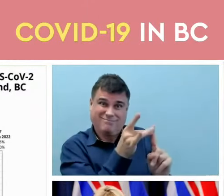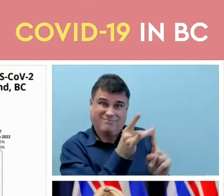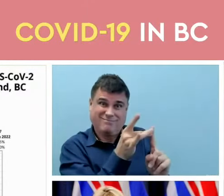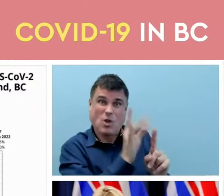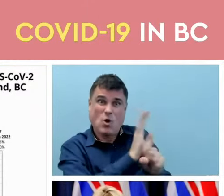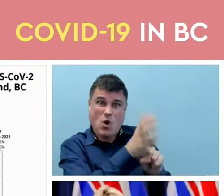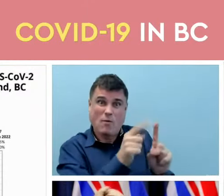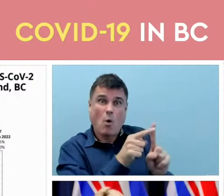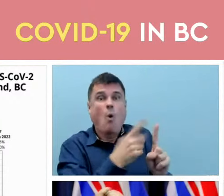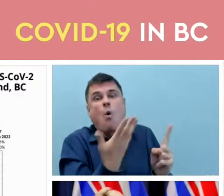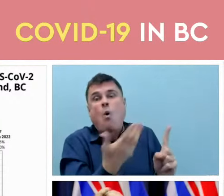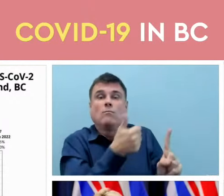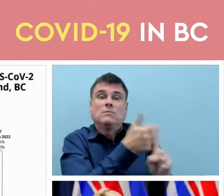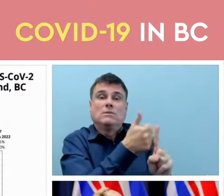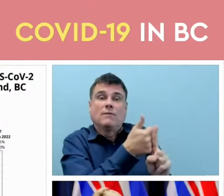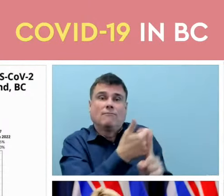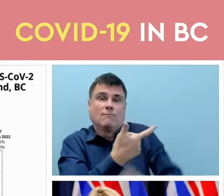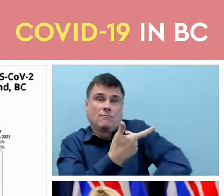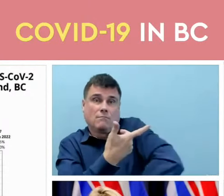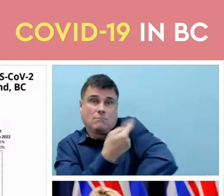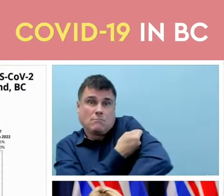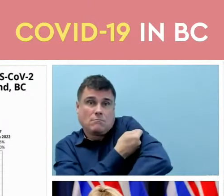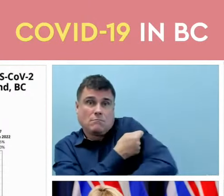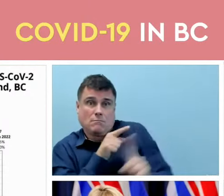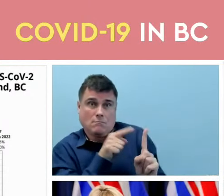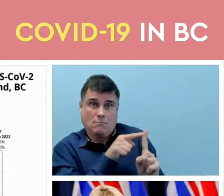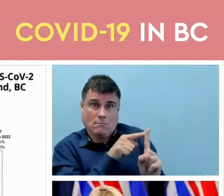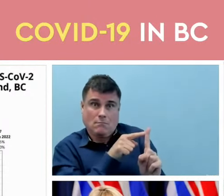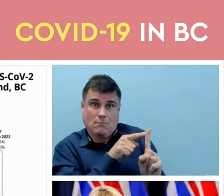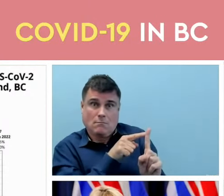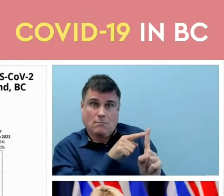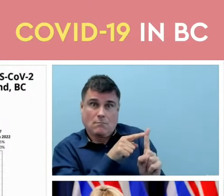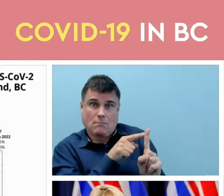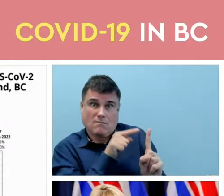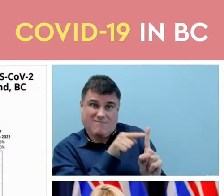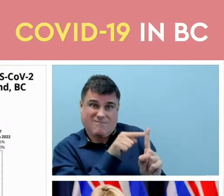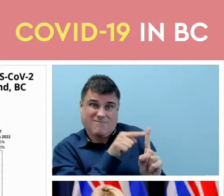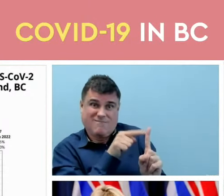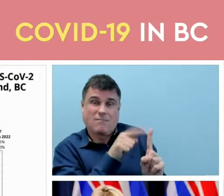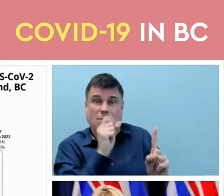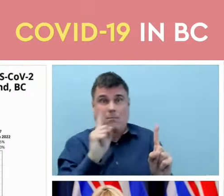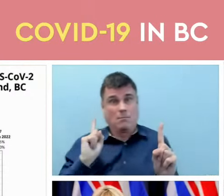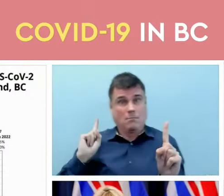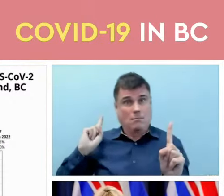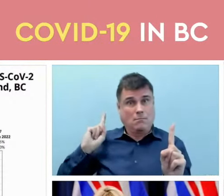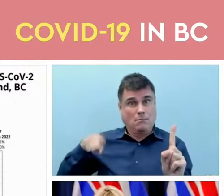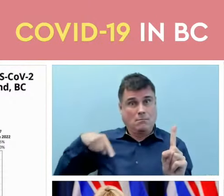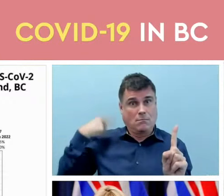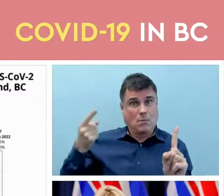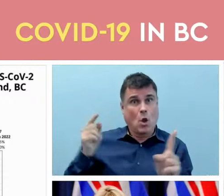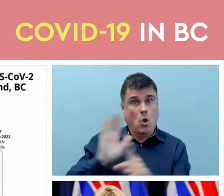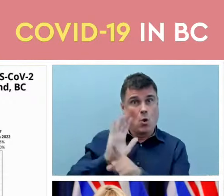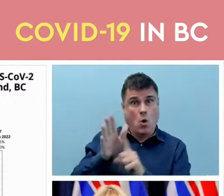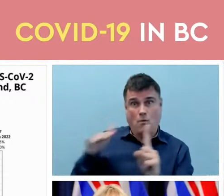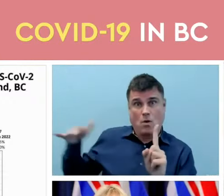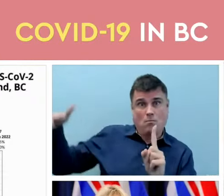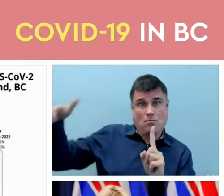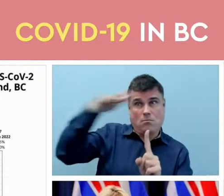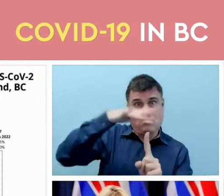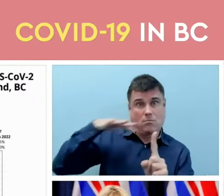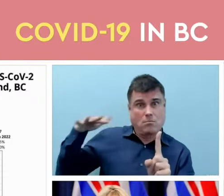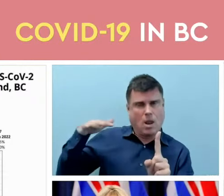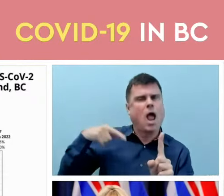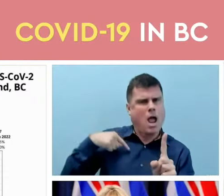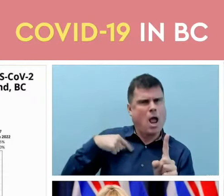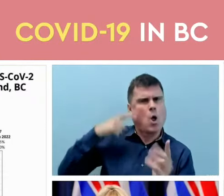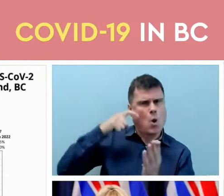see is over this course of the pandemic particularly in the last month with the Omicron wave that we've had we